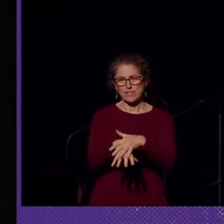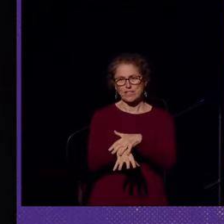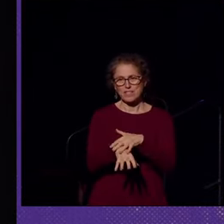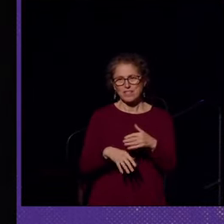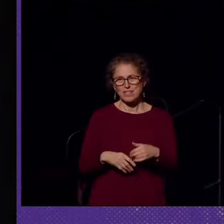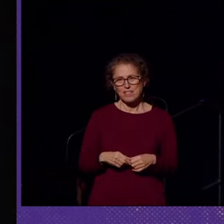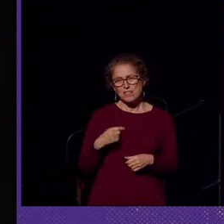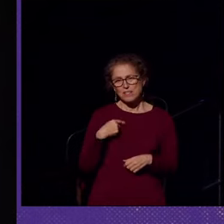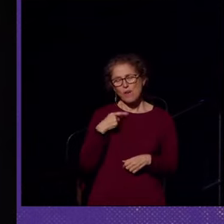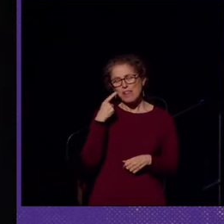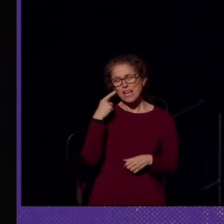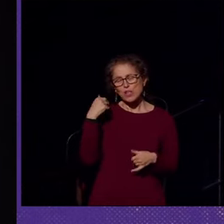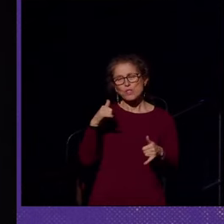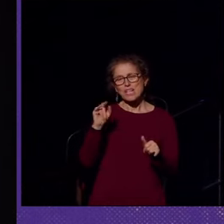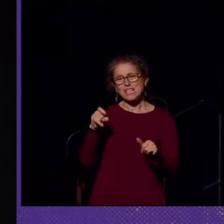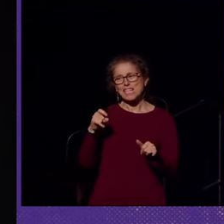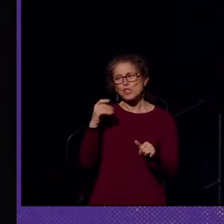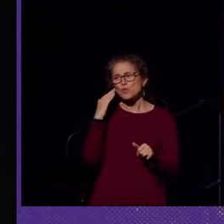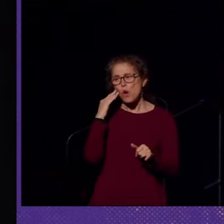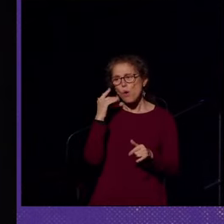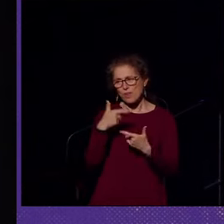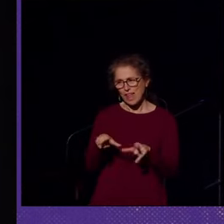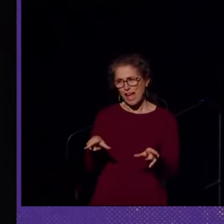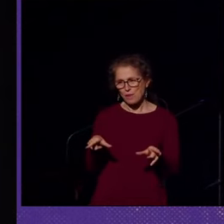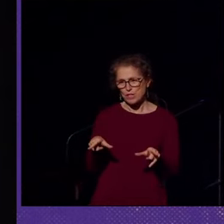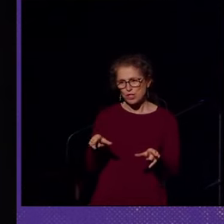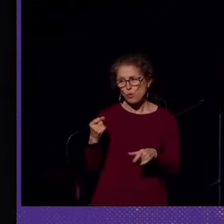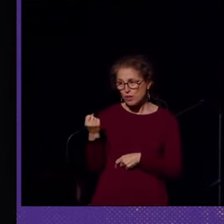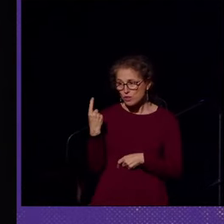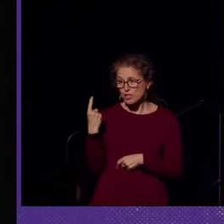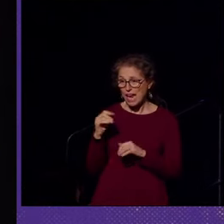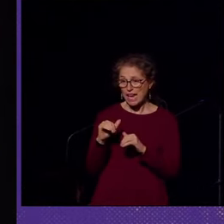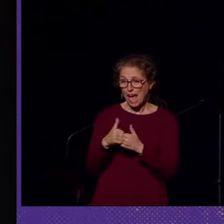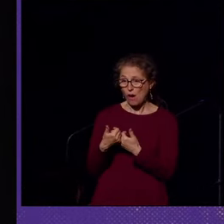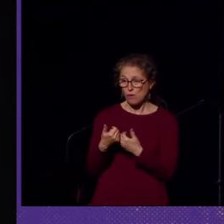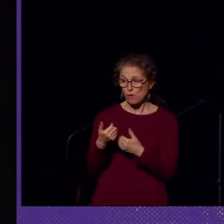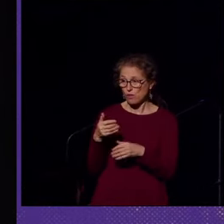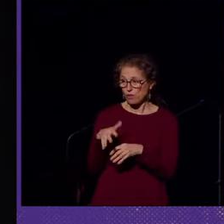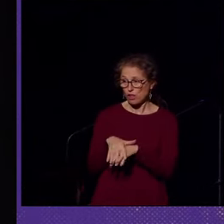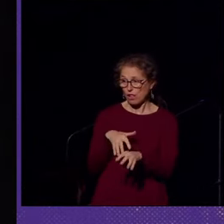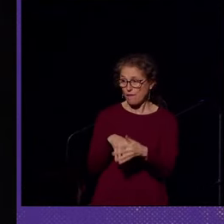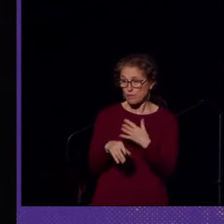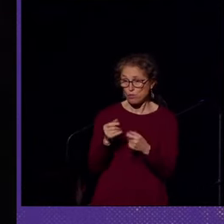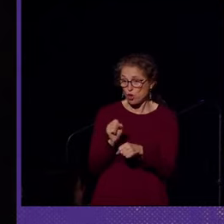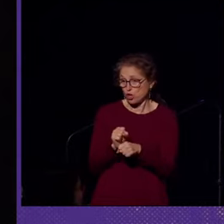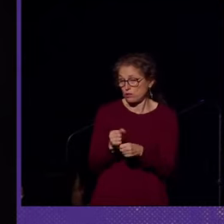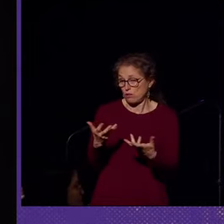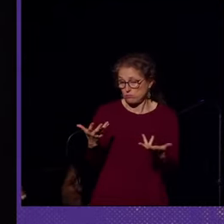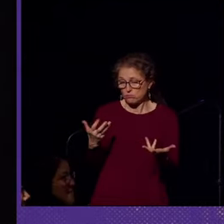I think you still need to know the language in order to understand how it works. Okay, thank you.